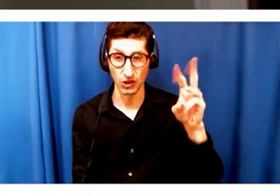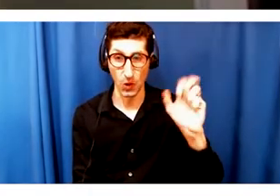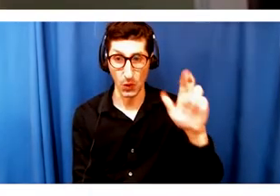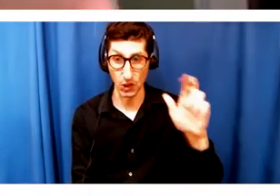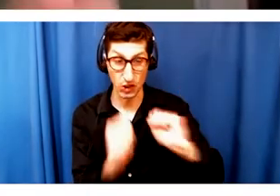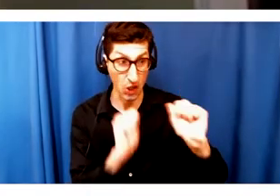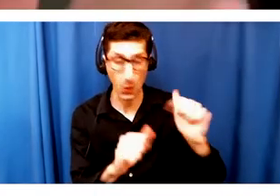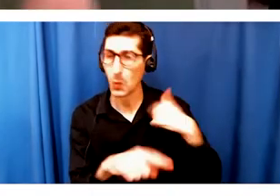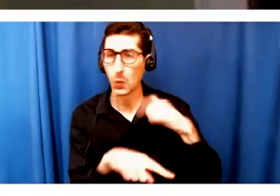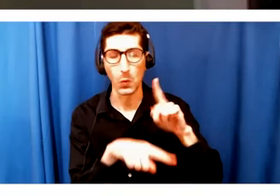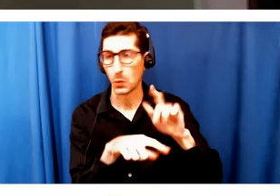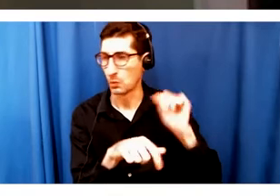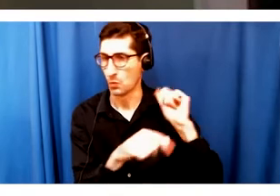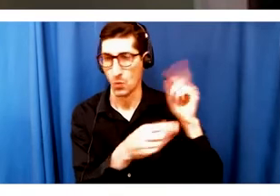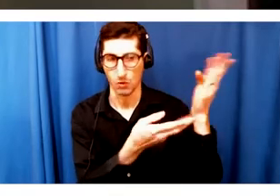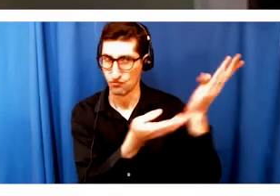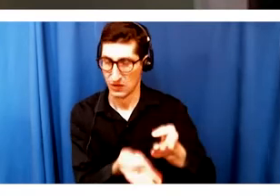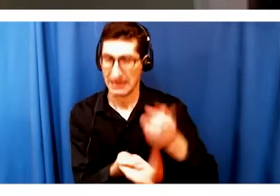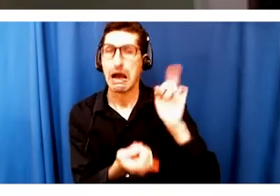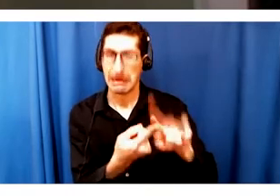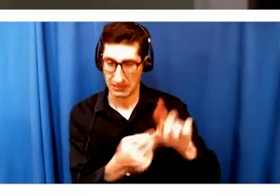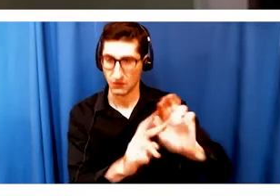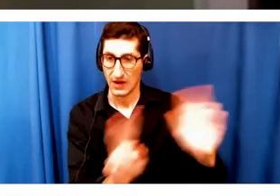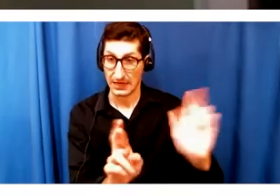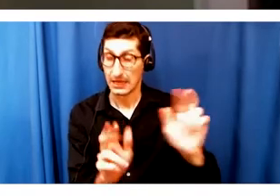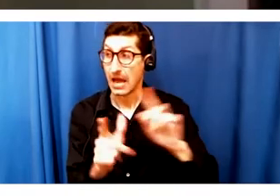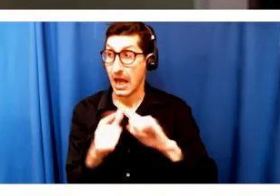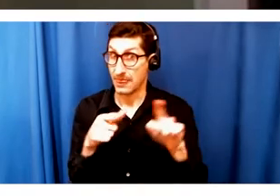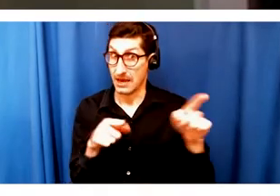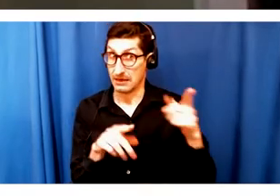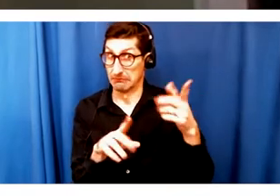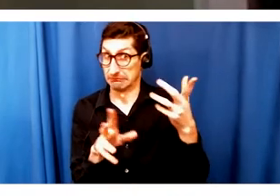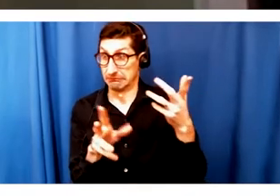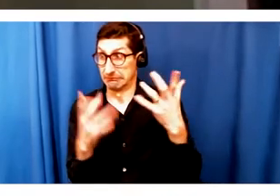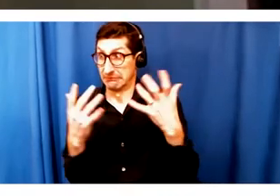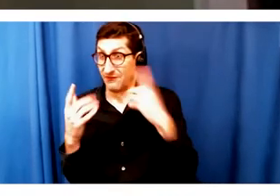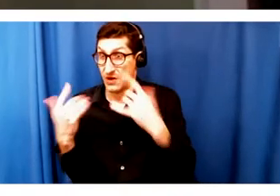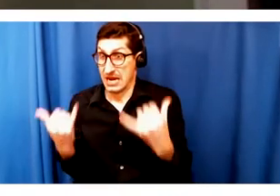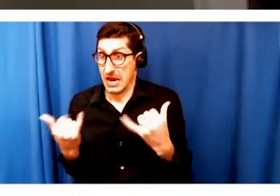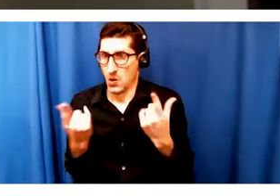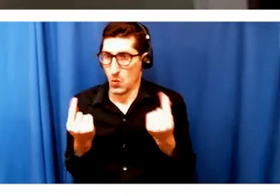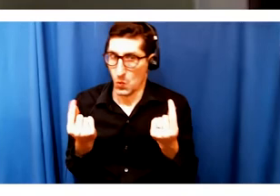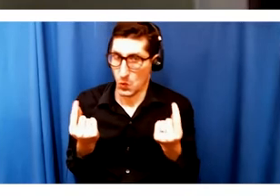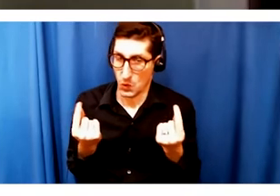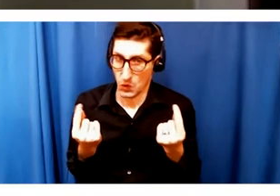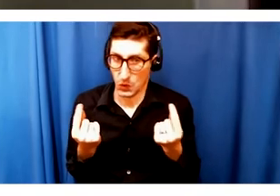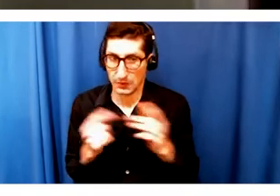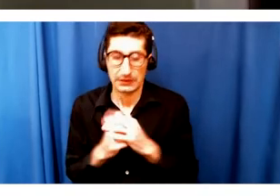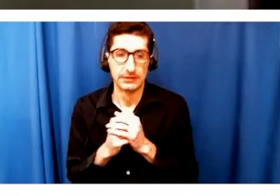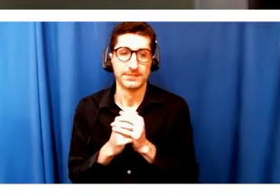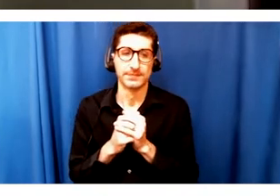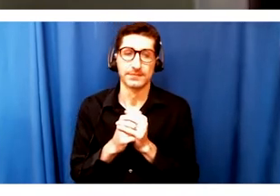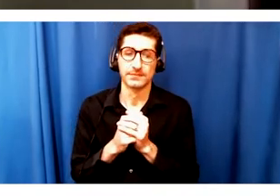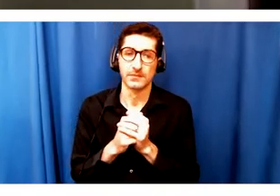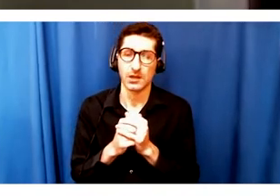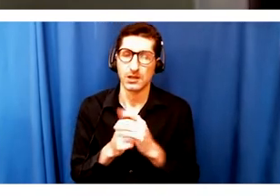led to, all right, then in between, what are we going to be doing? And so developing this venue, checking and doing a lot of